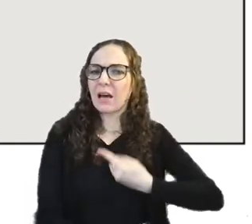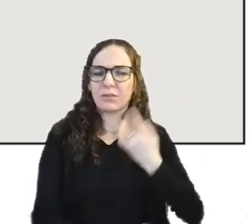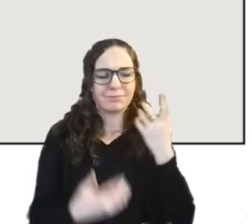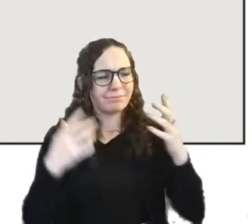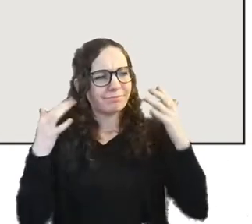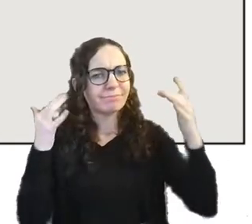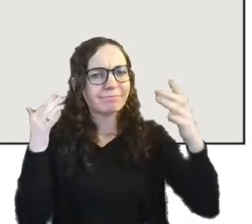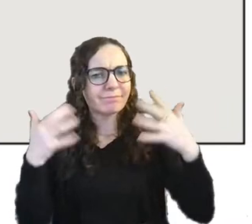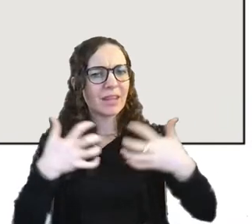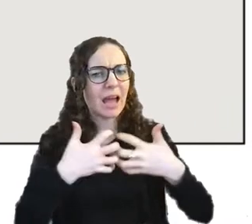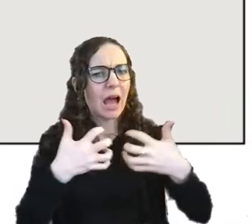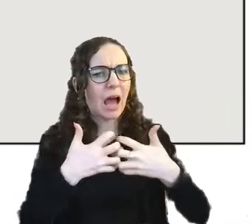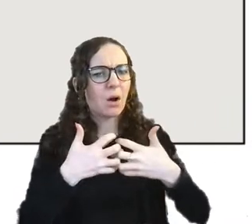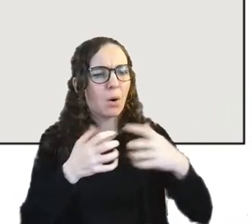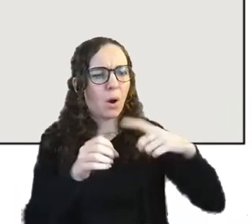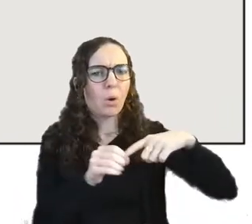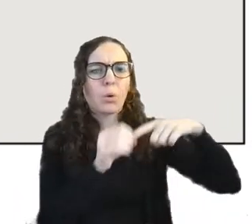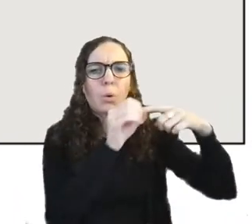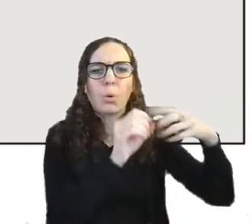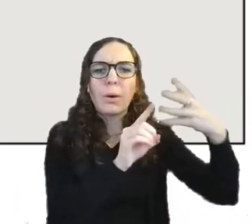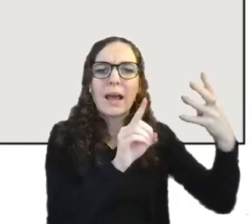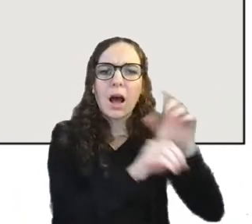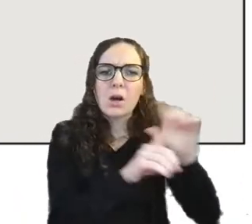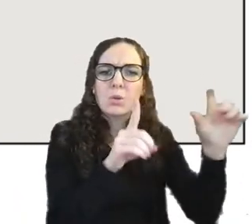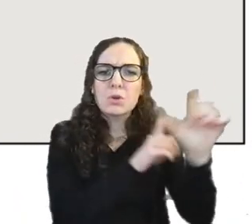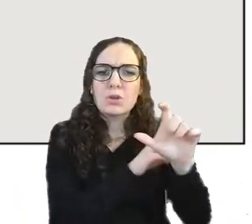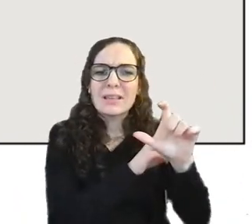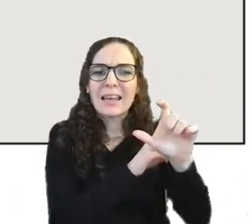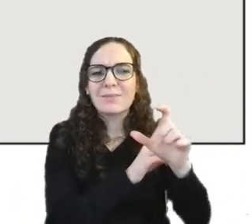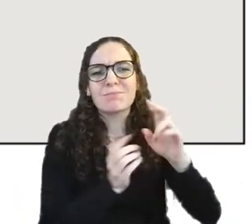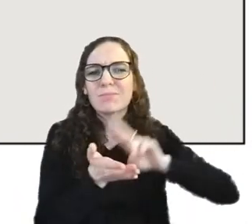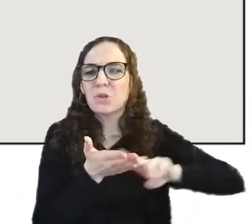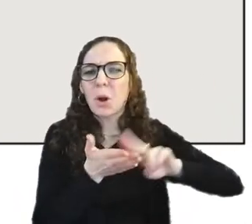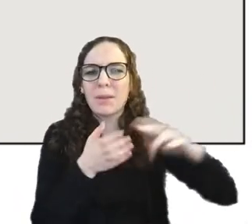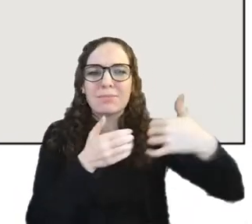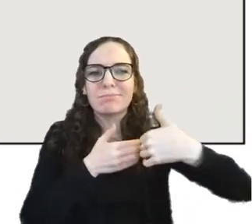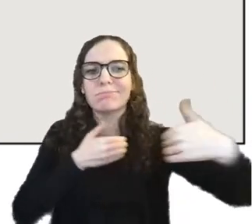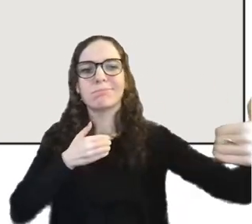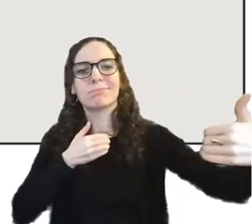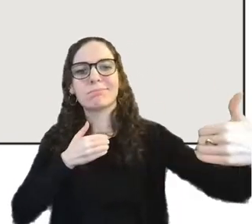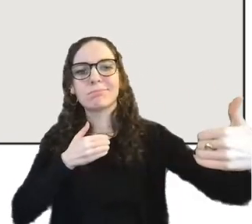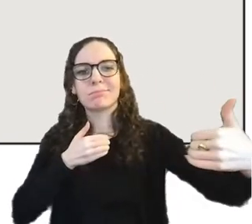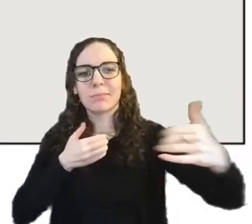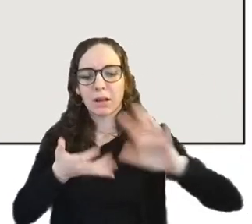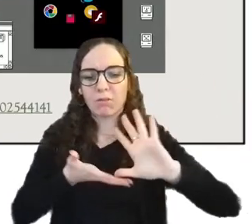archives and also about how archiving practices can be queered